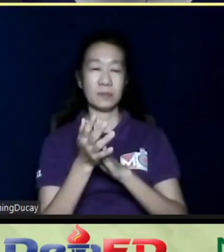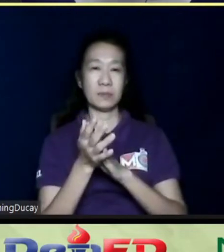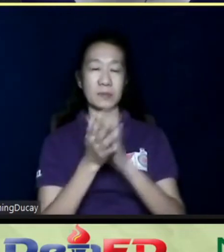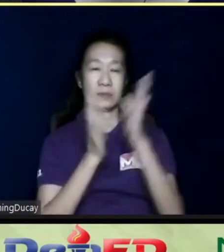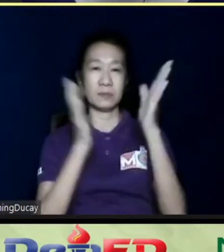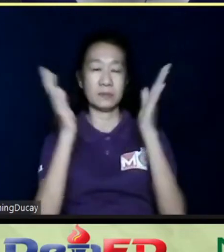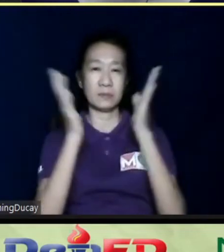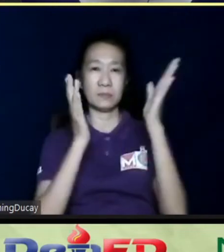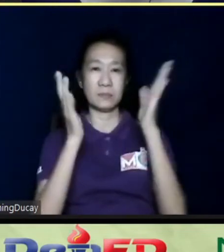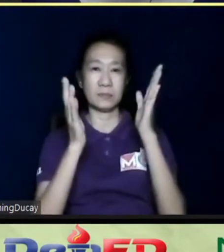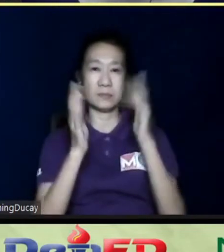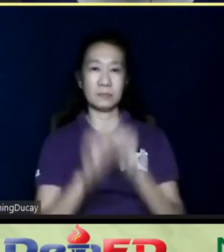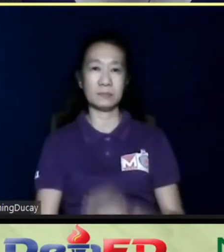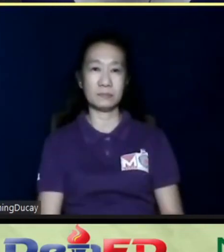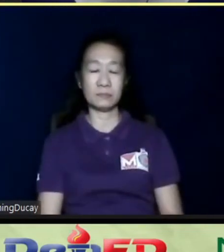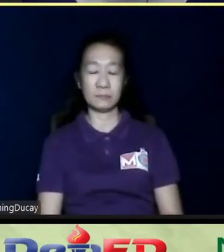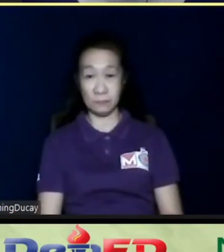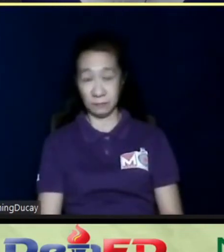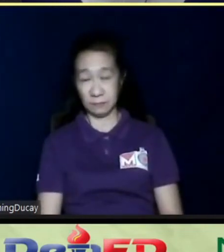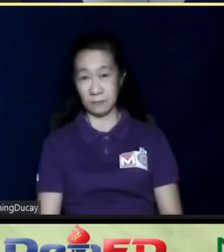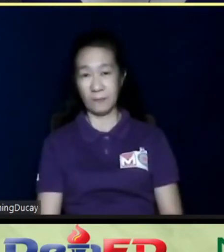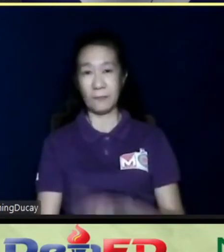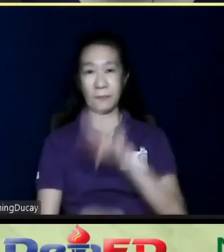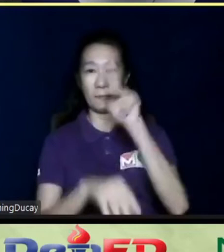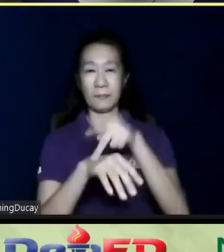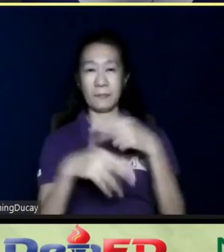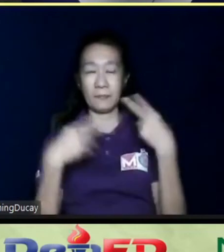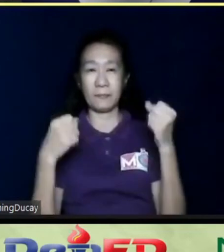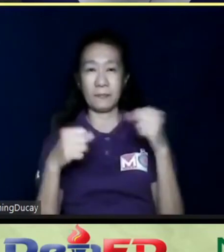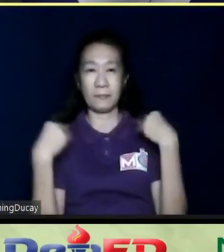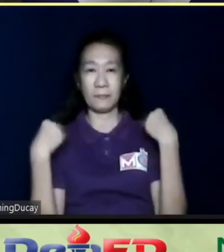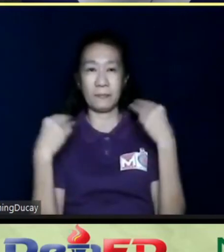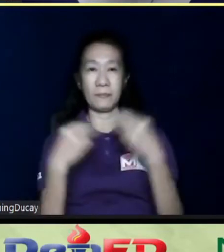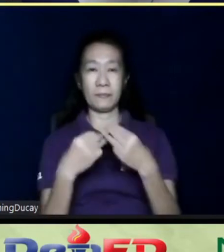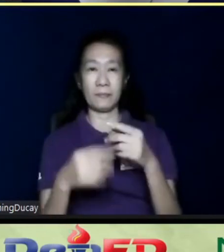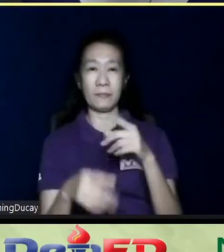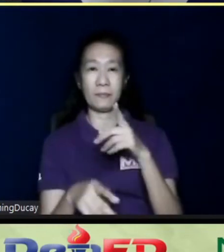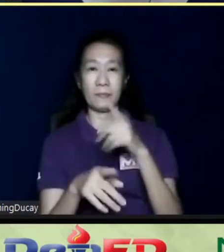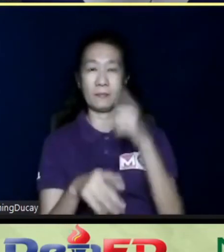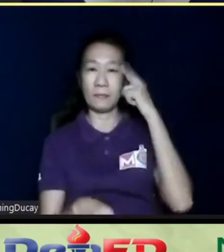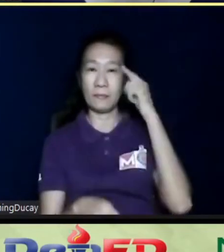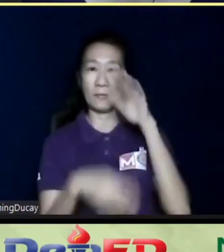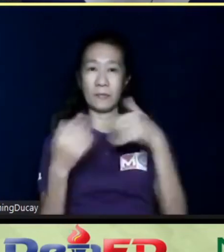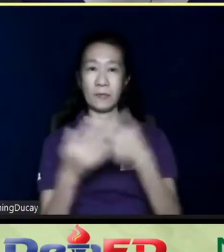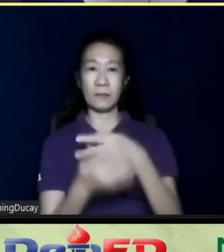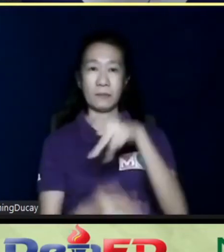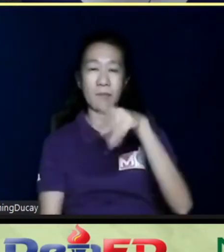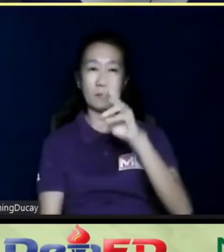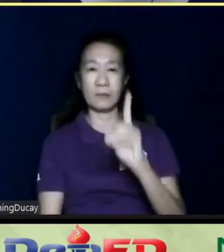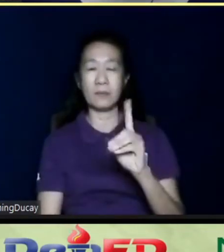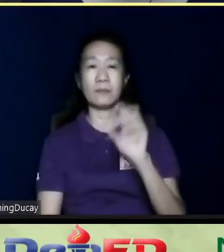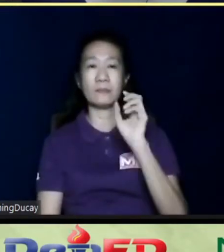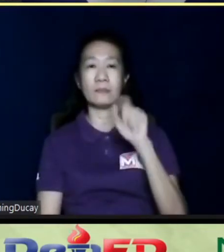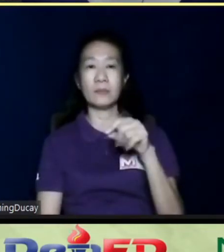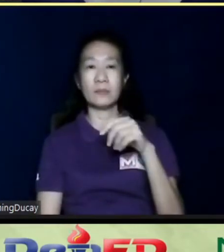the PhilHealth members. And I think at a certain point, all of PWD should be PhilHealth members